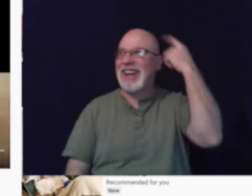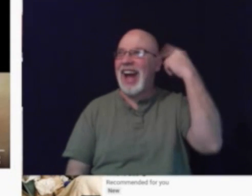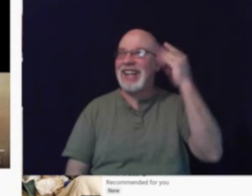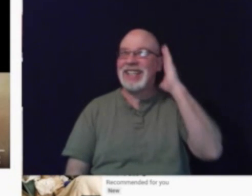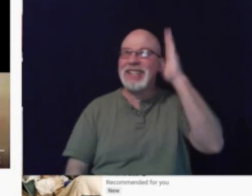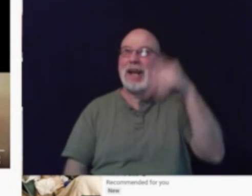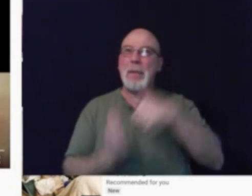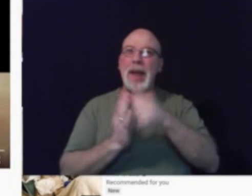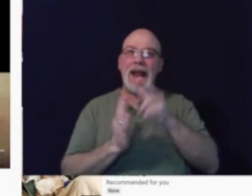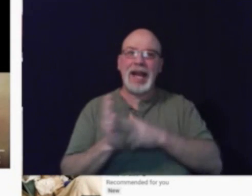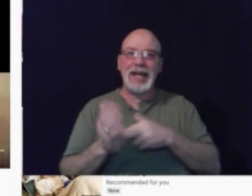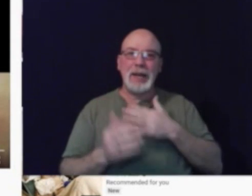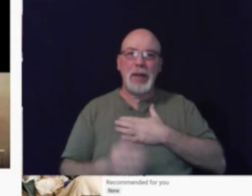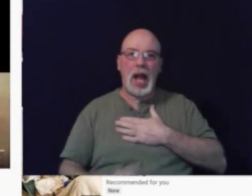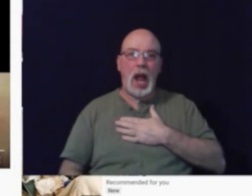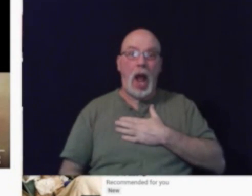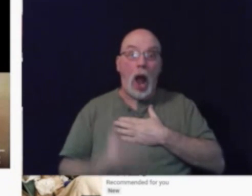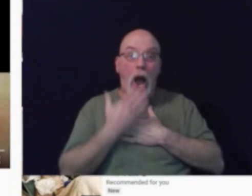my...